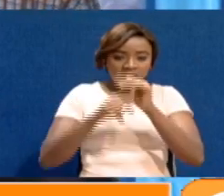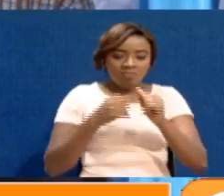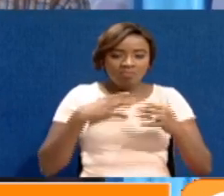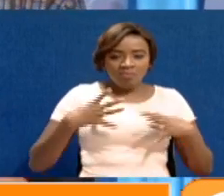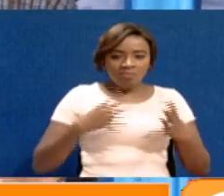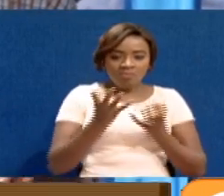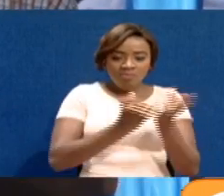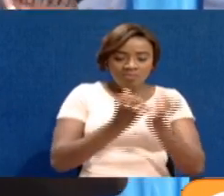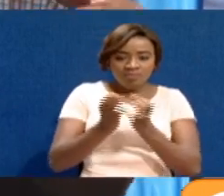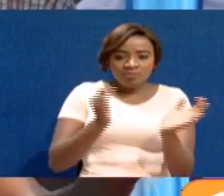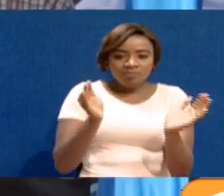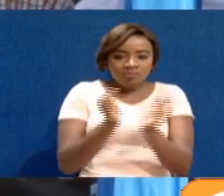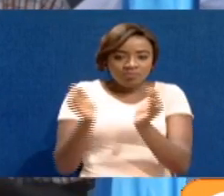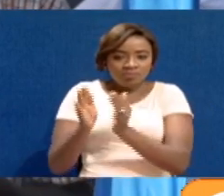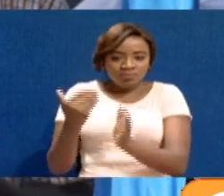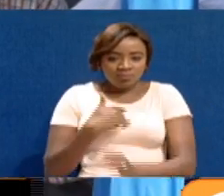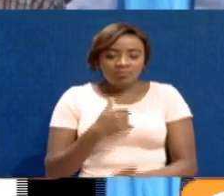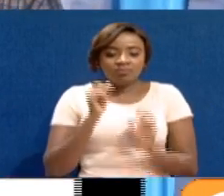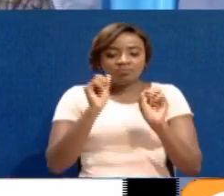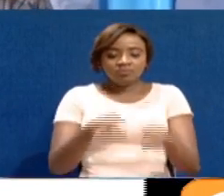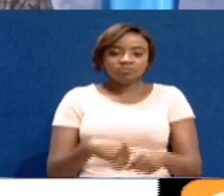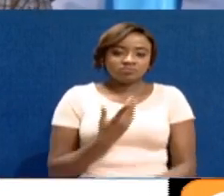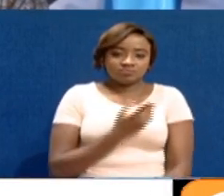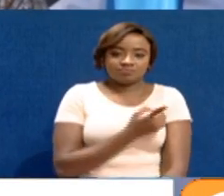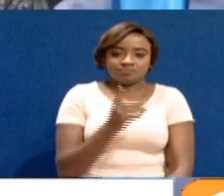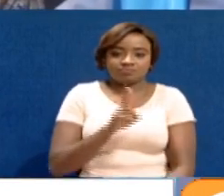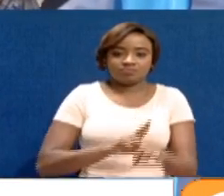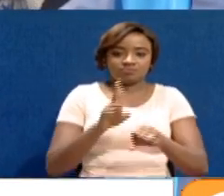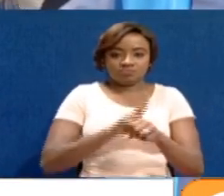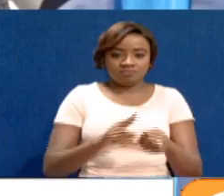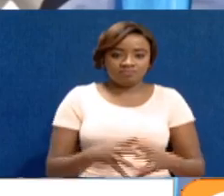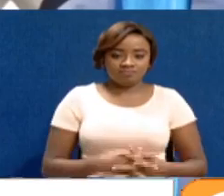who domiciled within this estate.